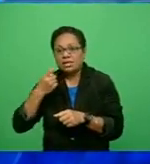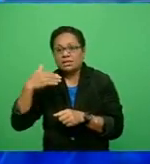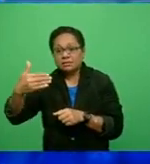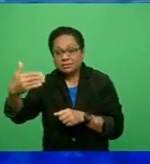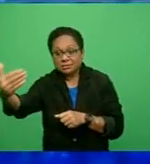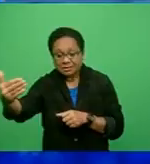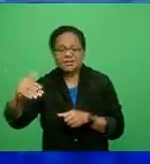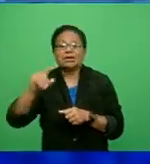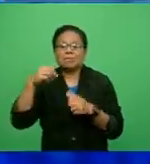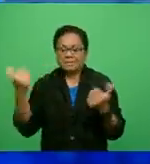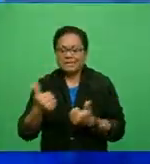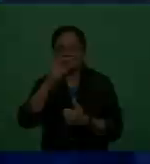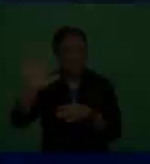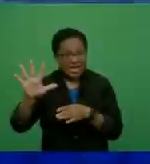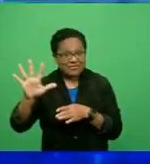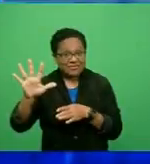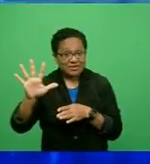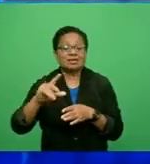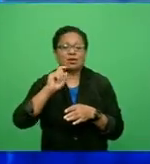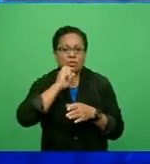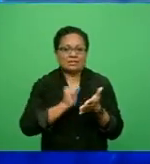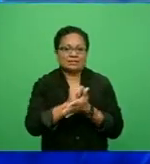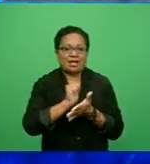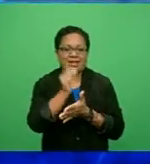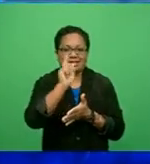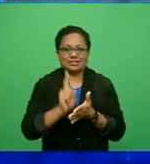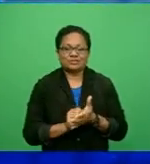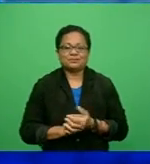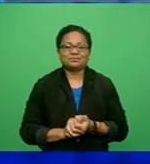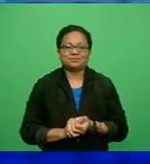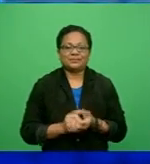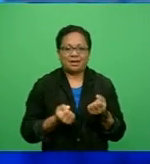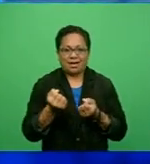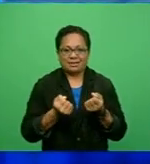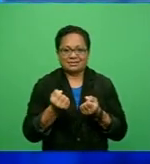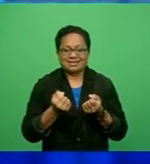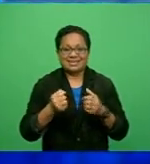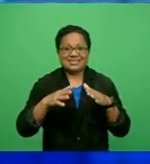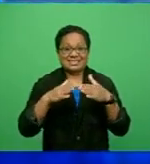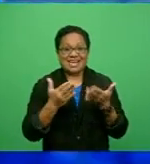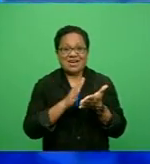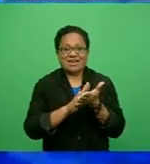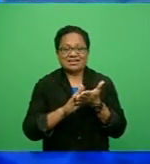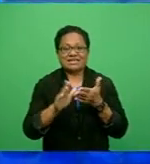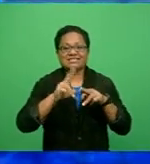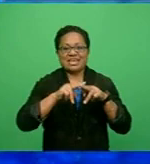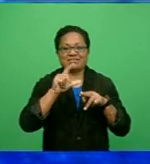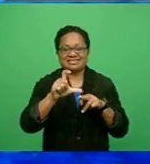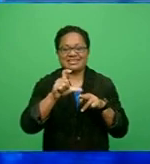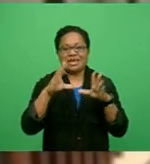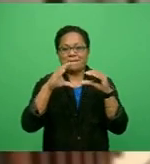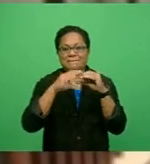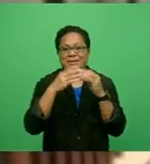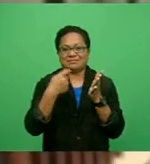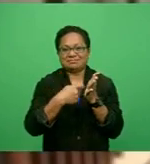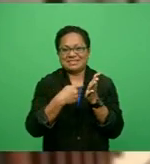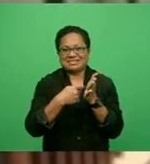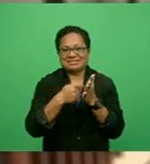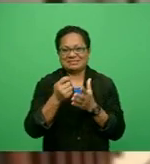second half of 2020. We now join Sinifa from HFC Bank with the latest from the money market.